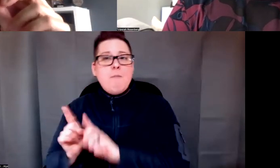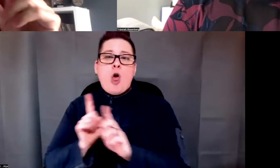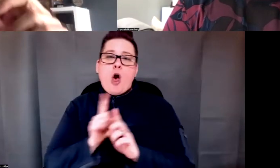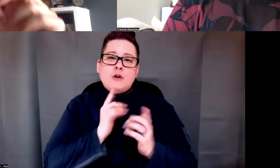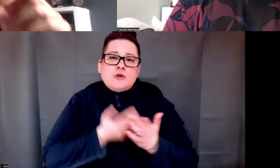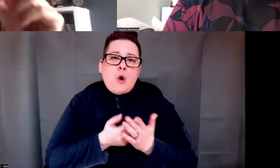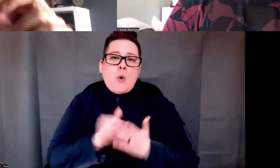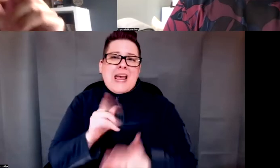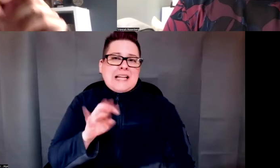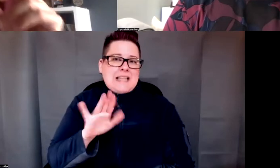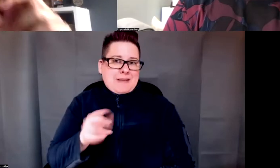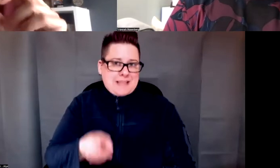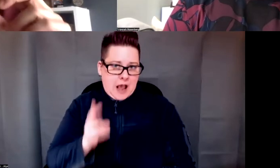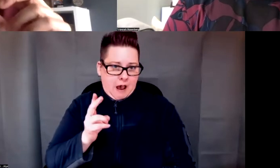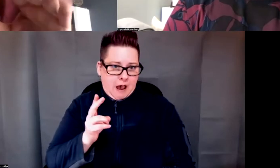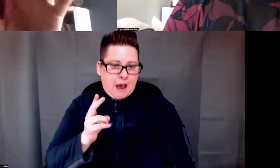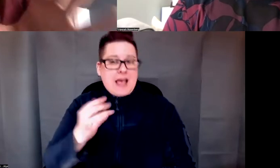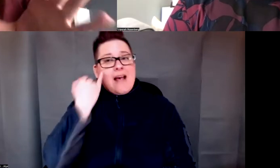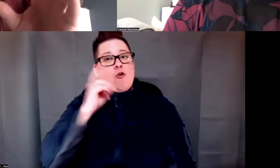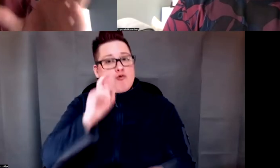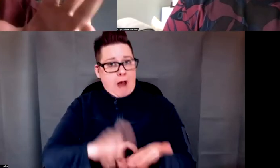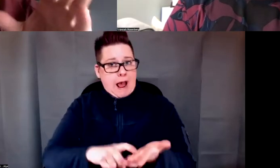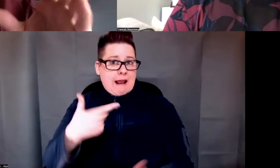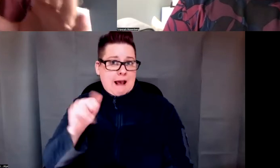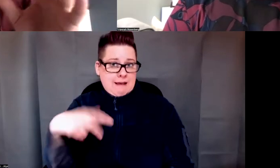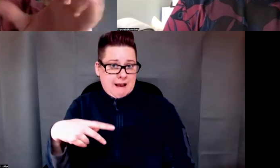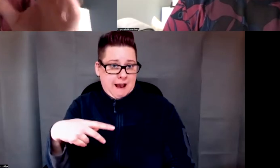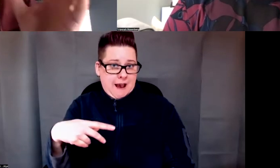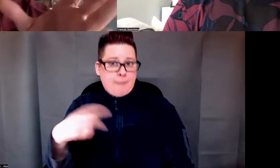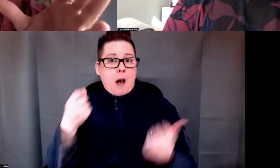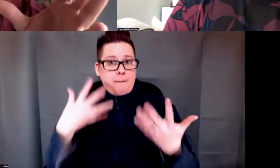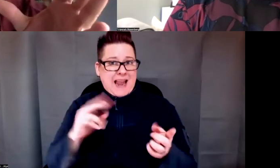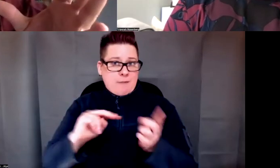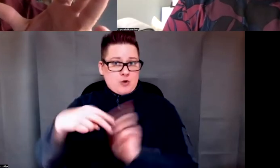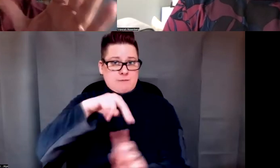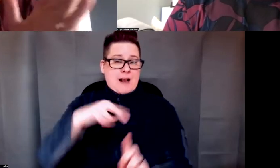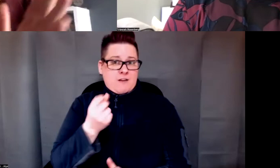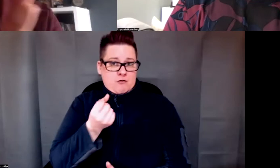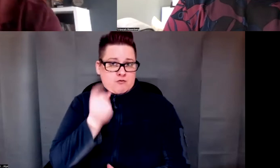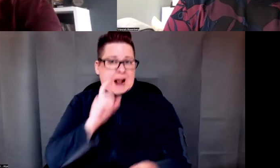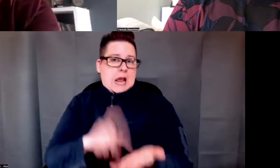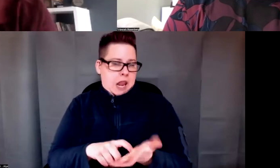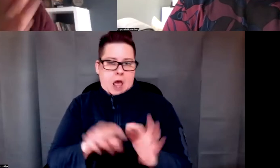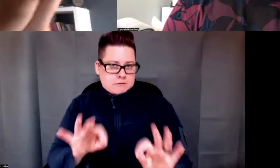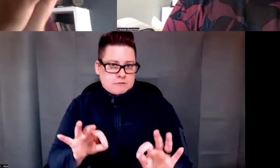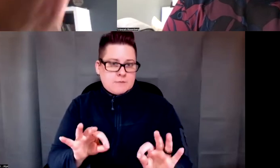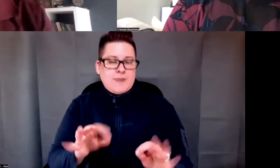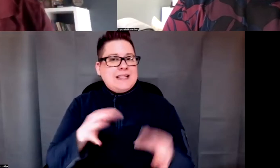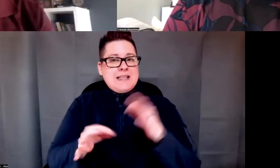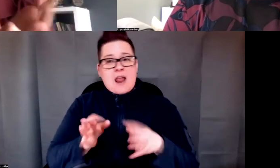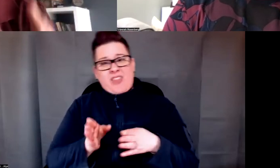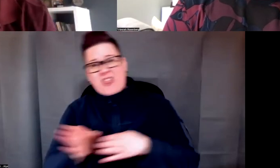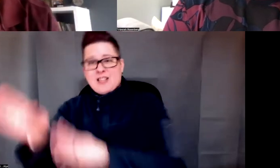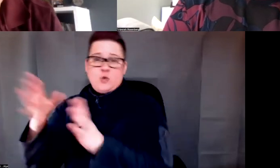as long as the gap is recognized and multiple perspectives are recognized and valued. So rather than one direction or another,